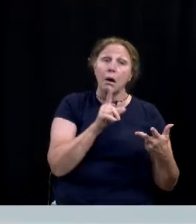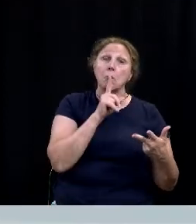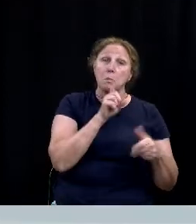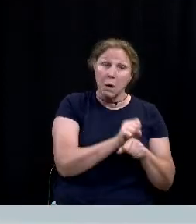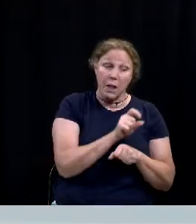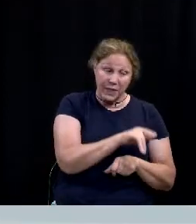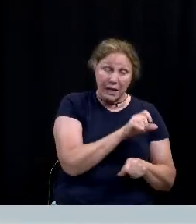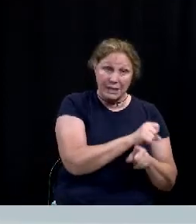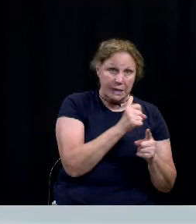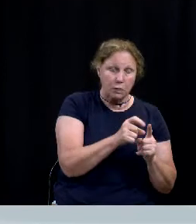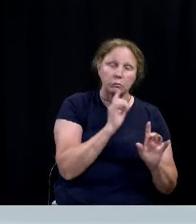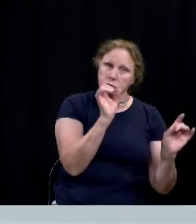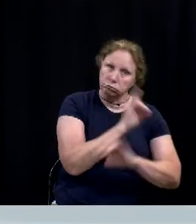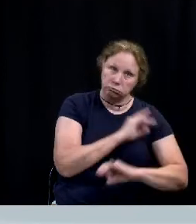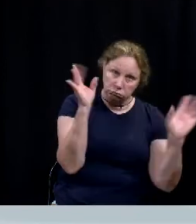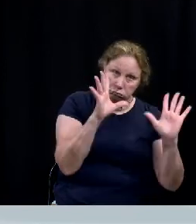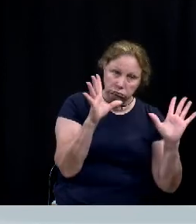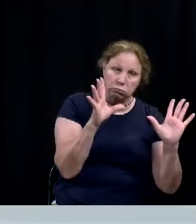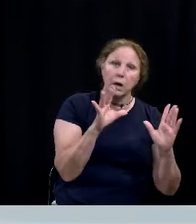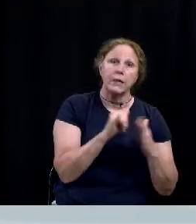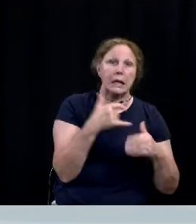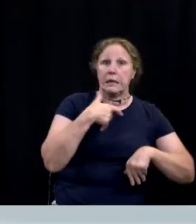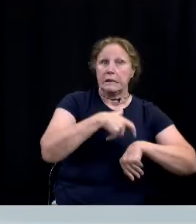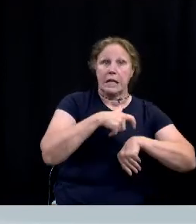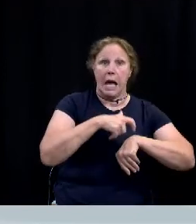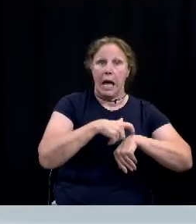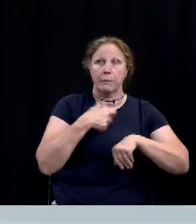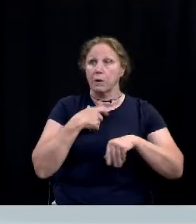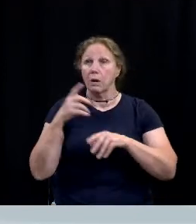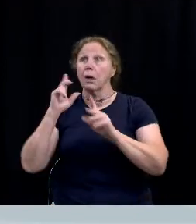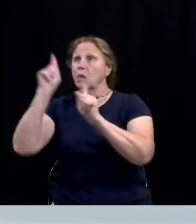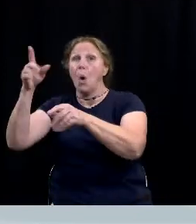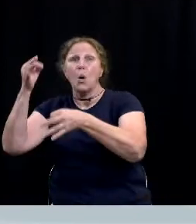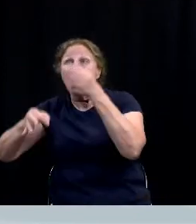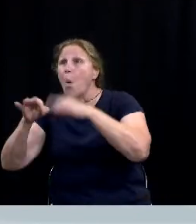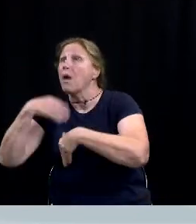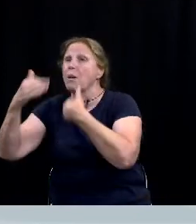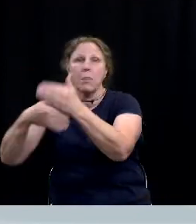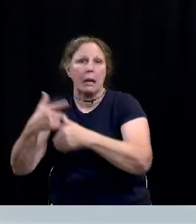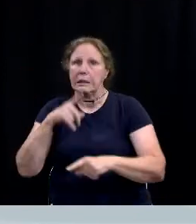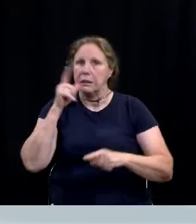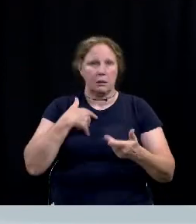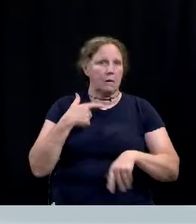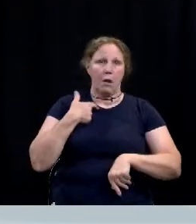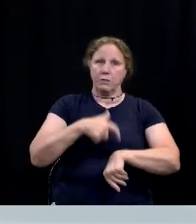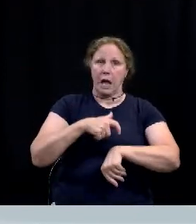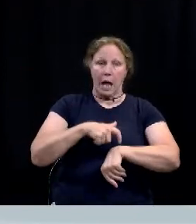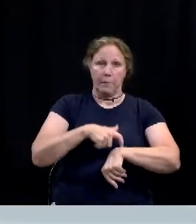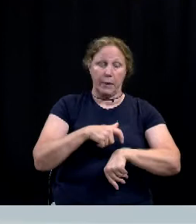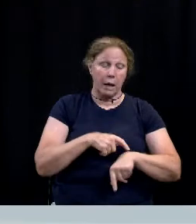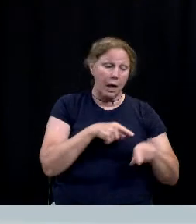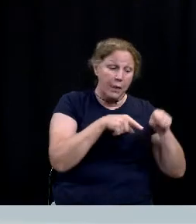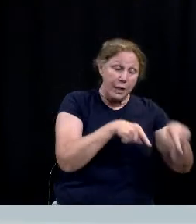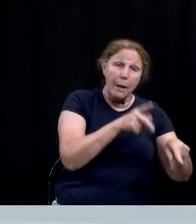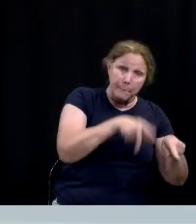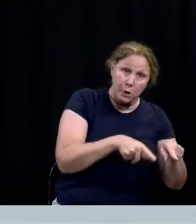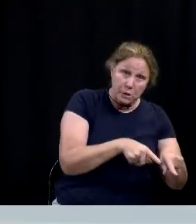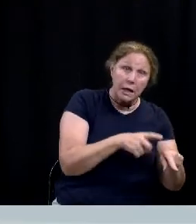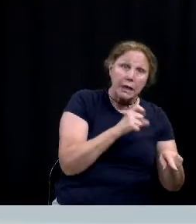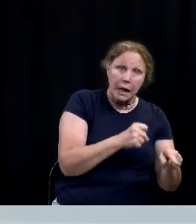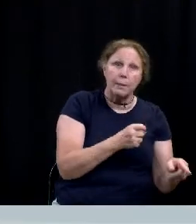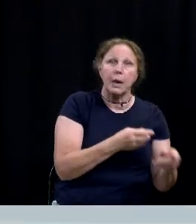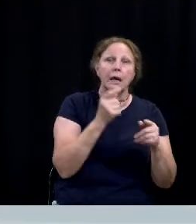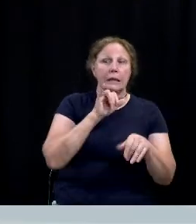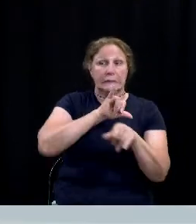situation is so volatile that there isn't time to obtain a warrant through a court hearing in most situations the patient can then be held up to